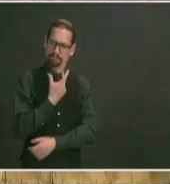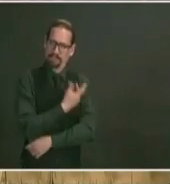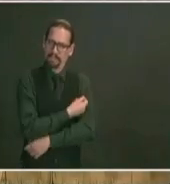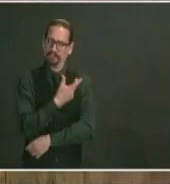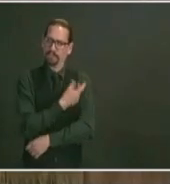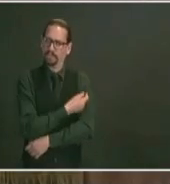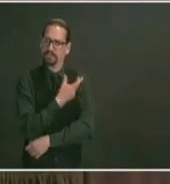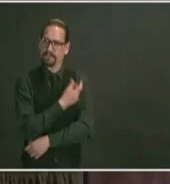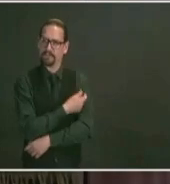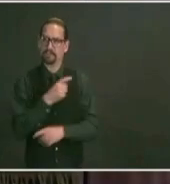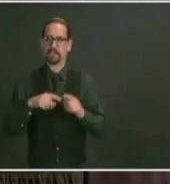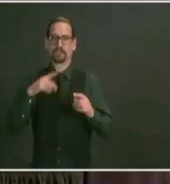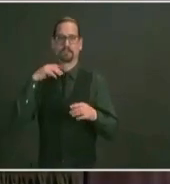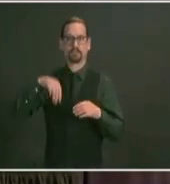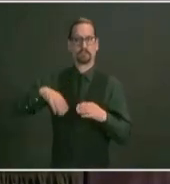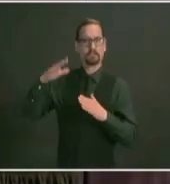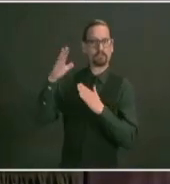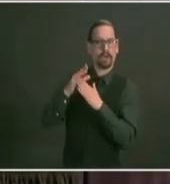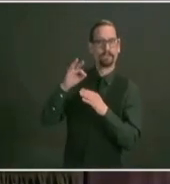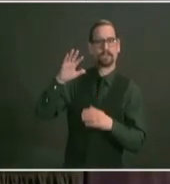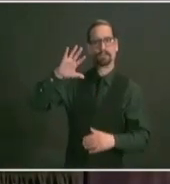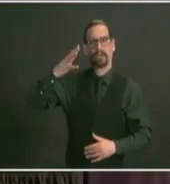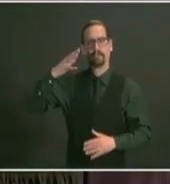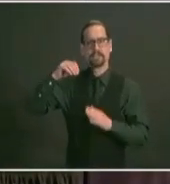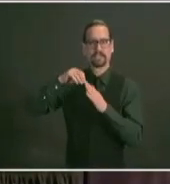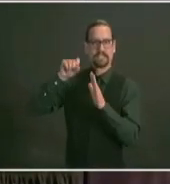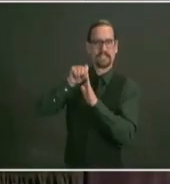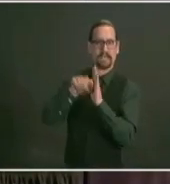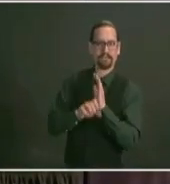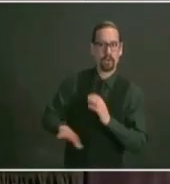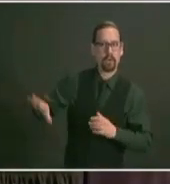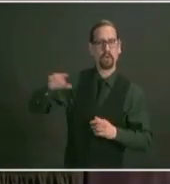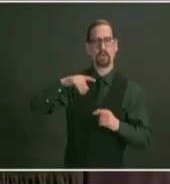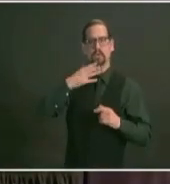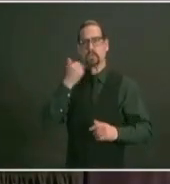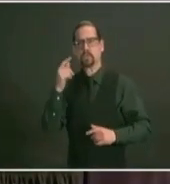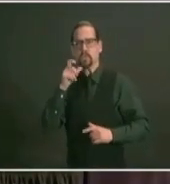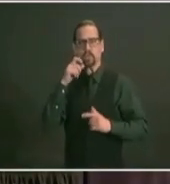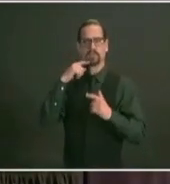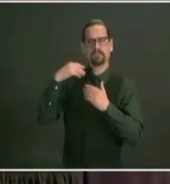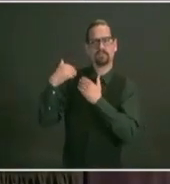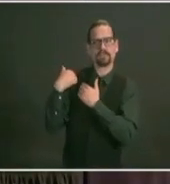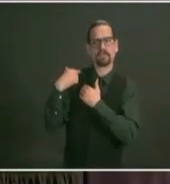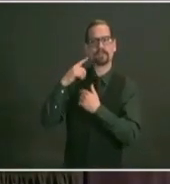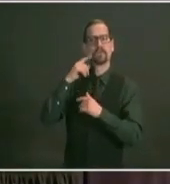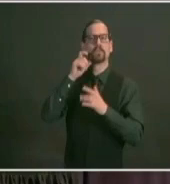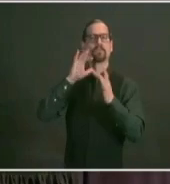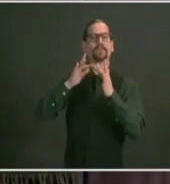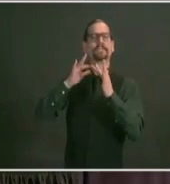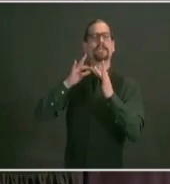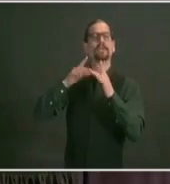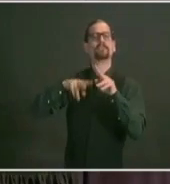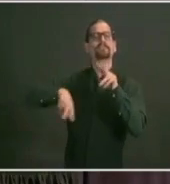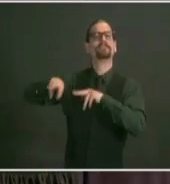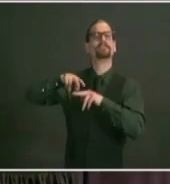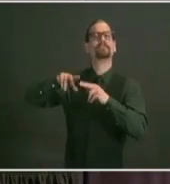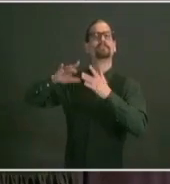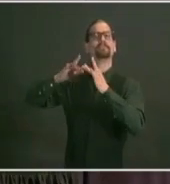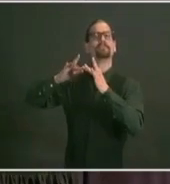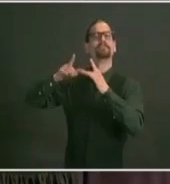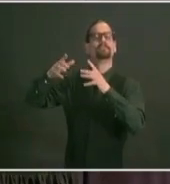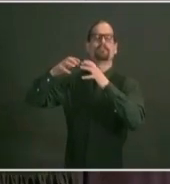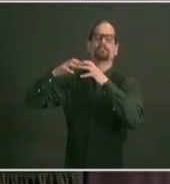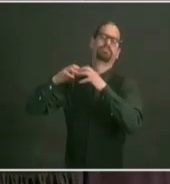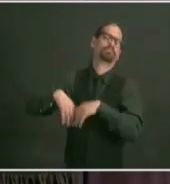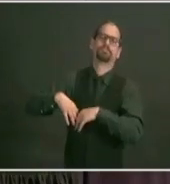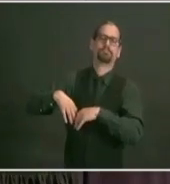who's responsible for that website that was malfunctioning going down you had people taking time out of